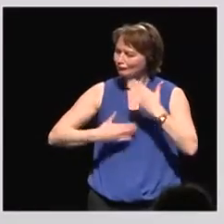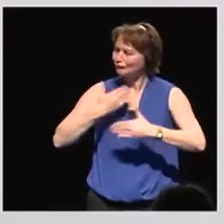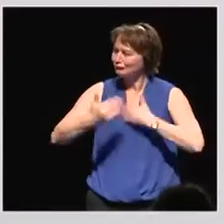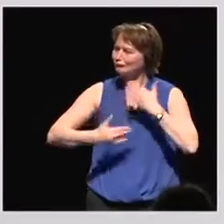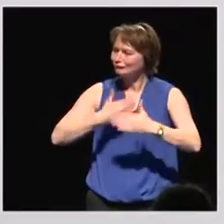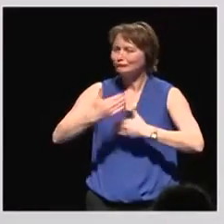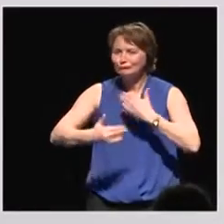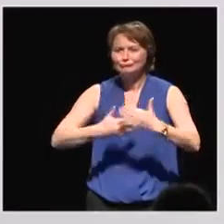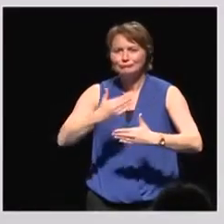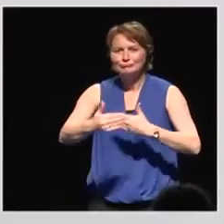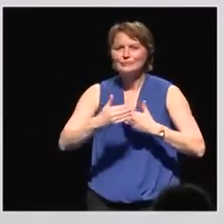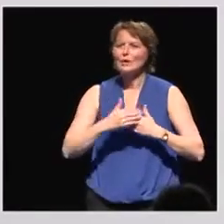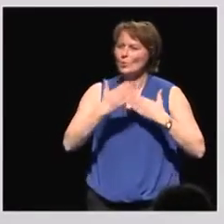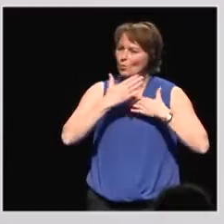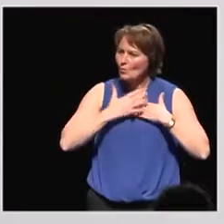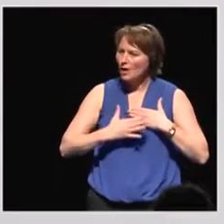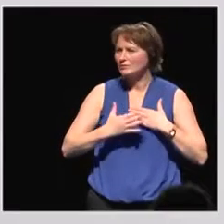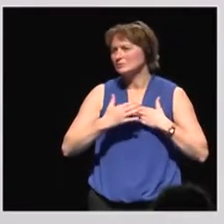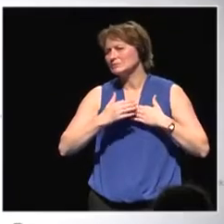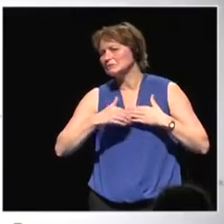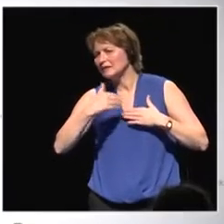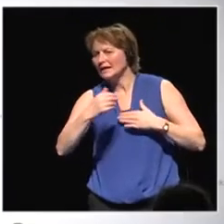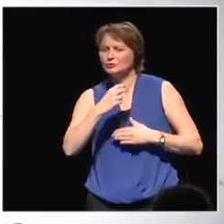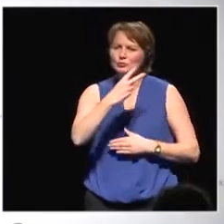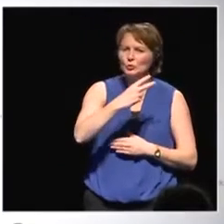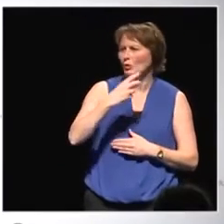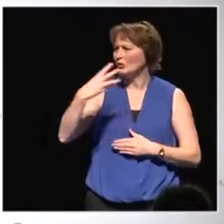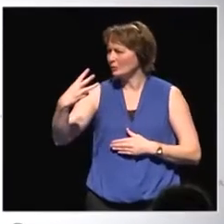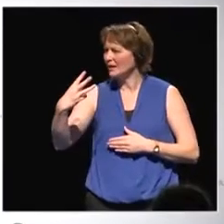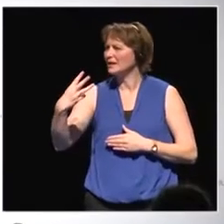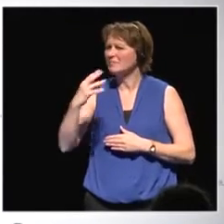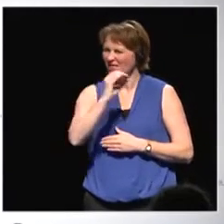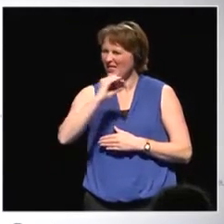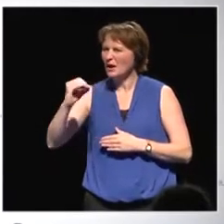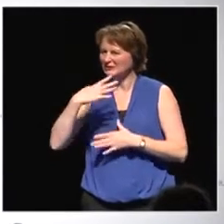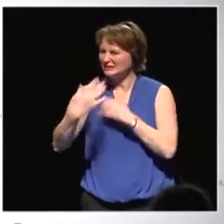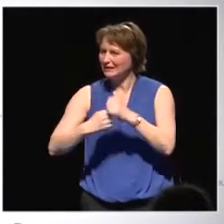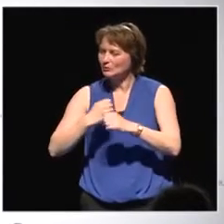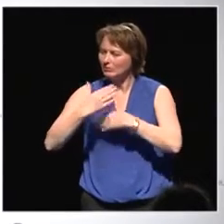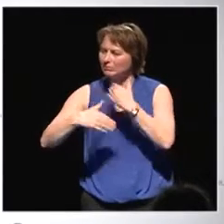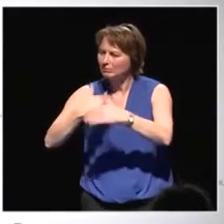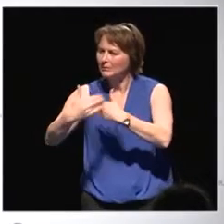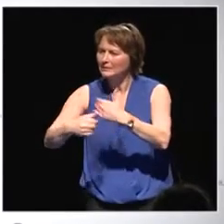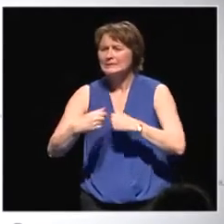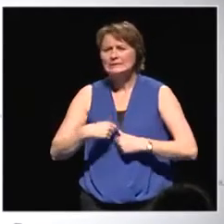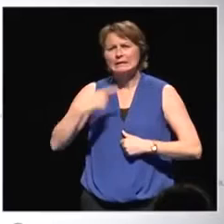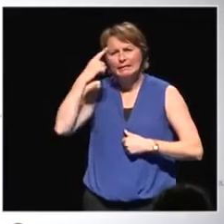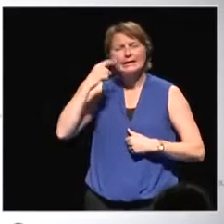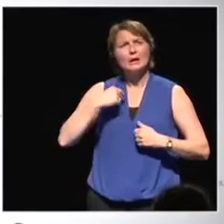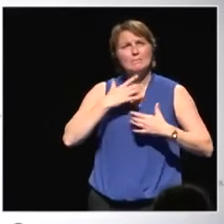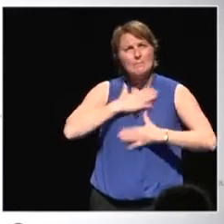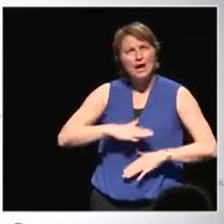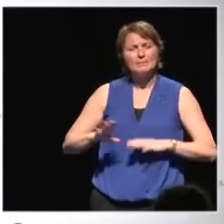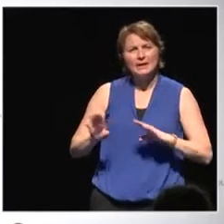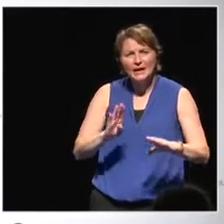want to have that in the next two or three thousand years to go. But definitely we need to really think about how we are behaving and living